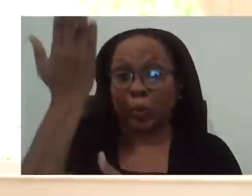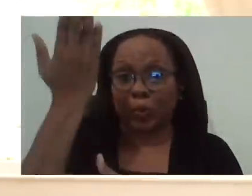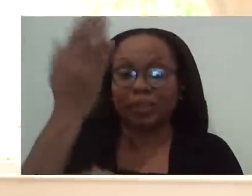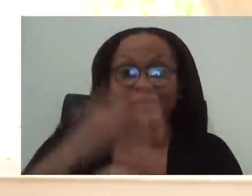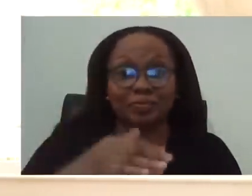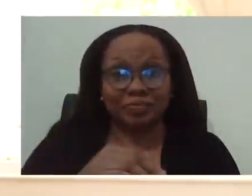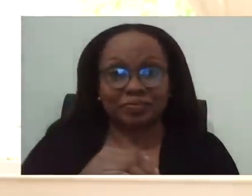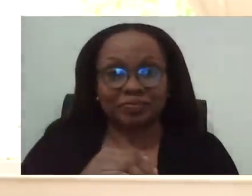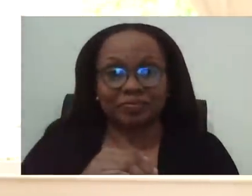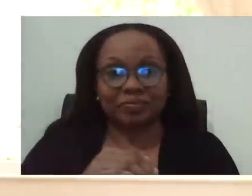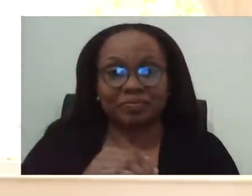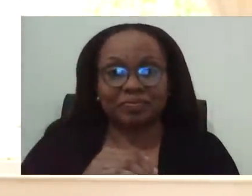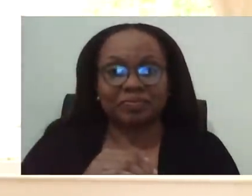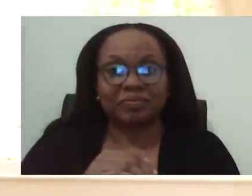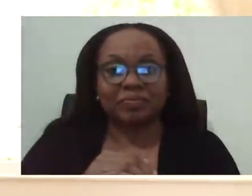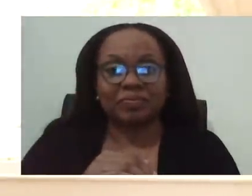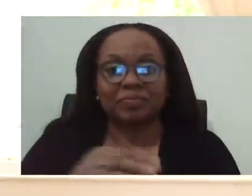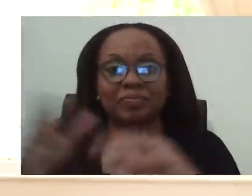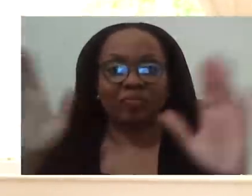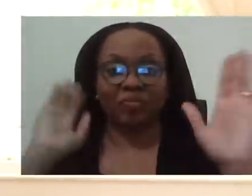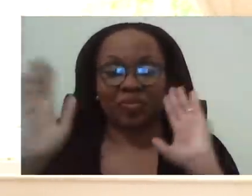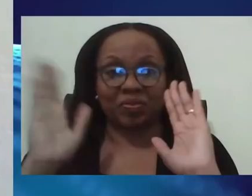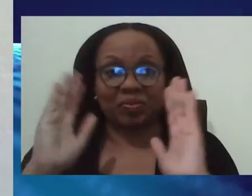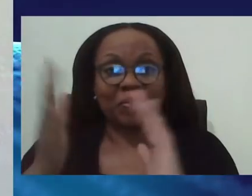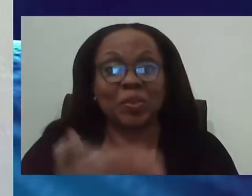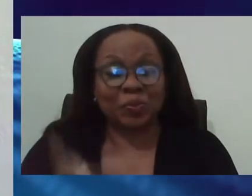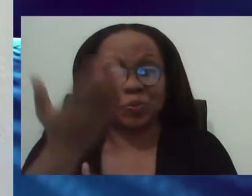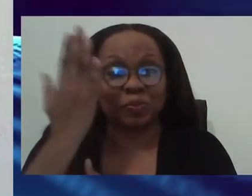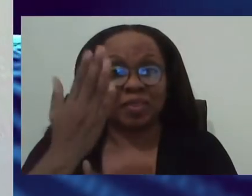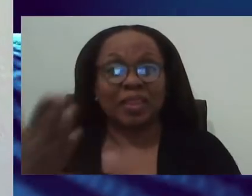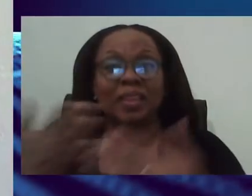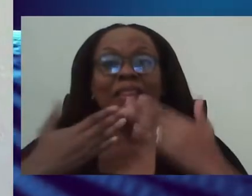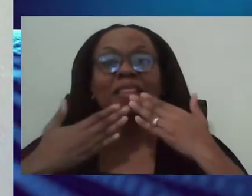Hi, good morning, and thank you very much for having me.